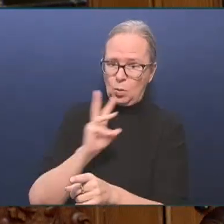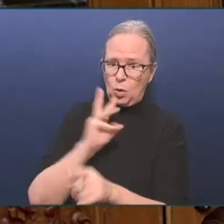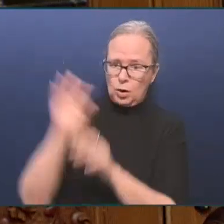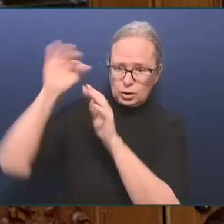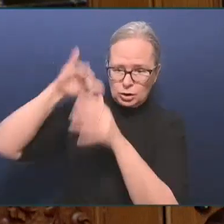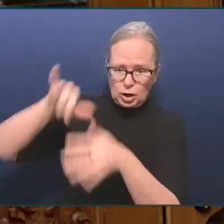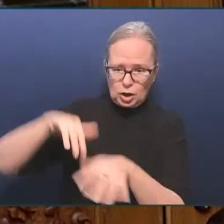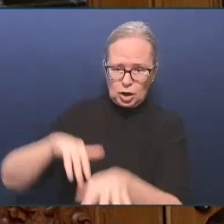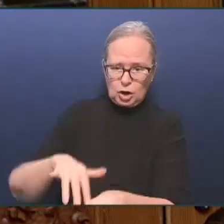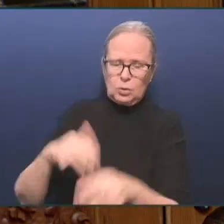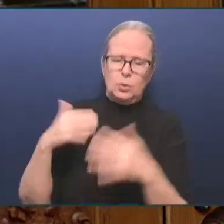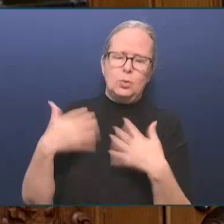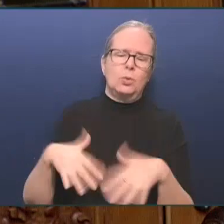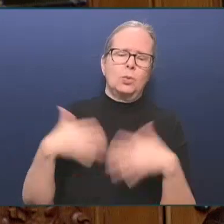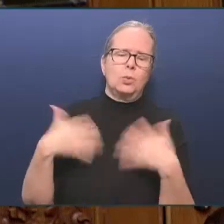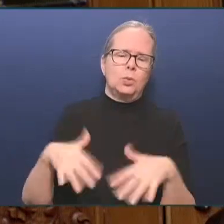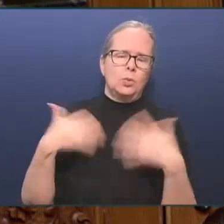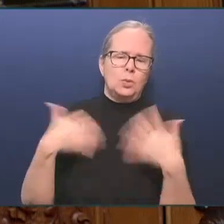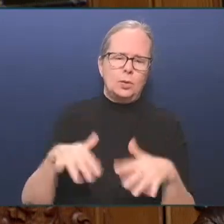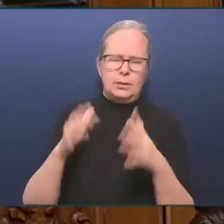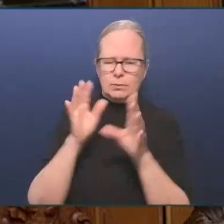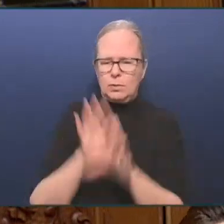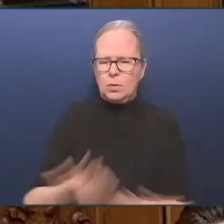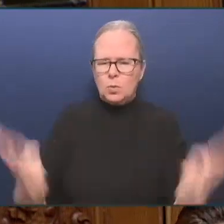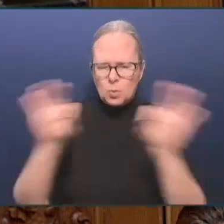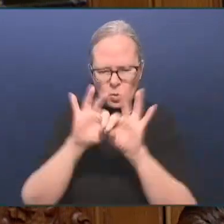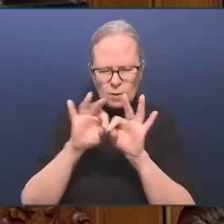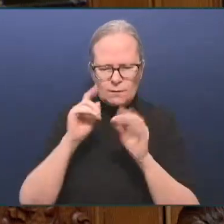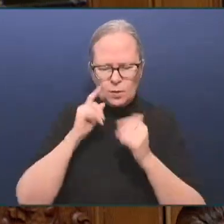that they stay that way. Thank you, Speaker. Thank you.